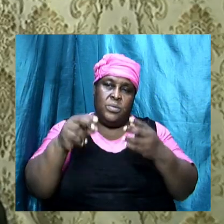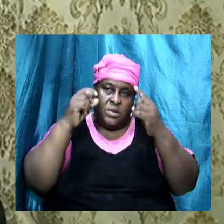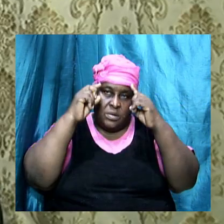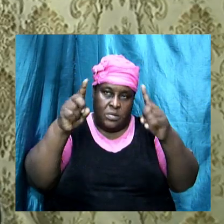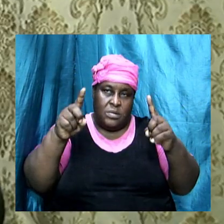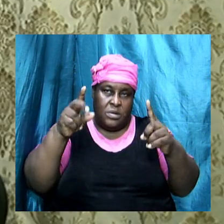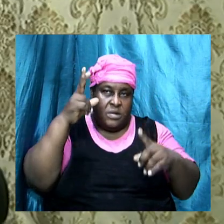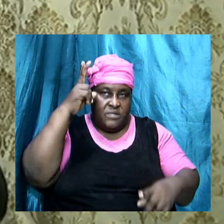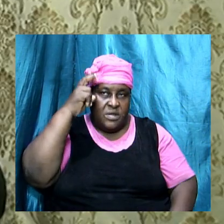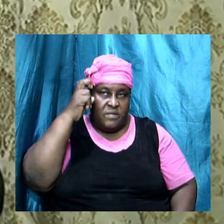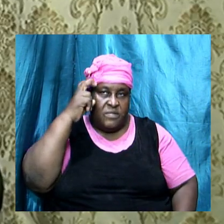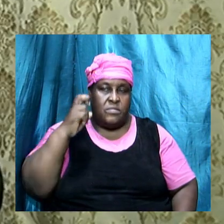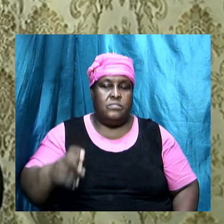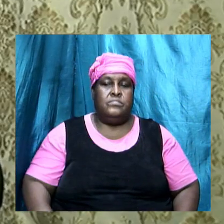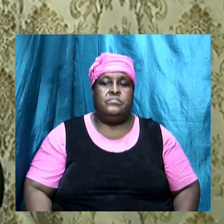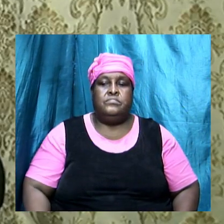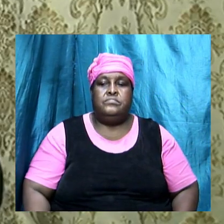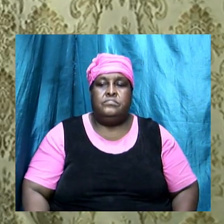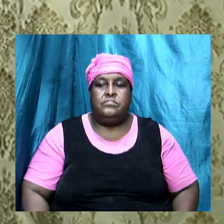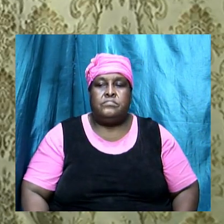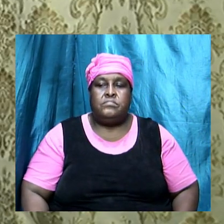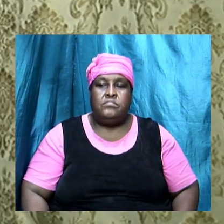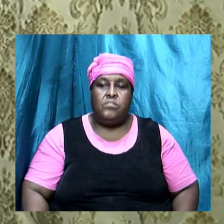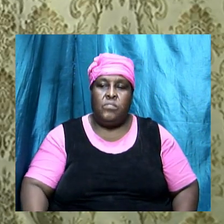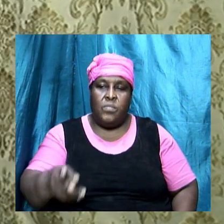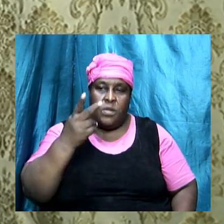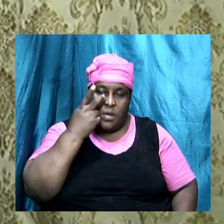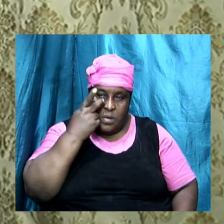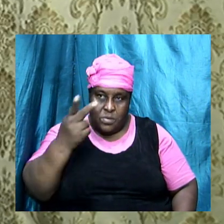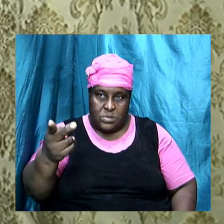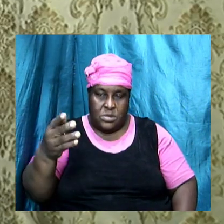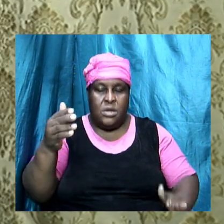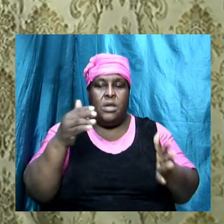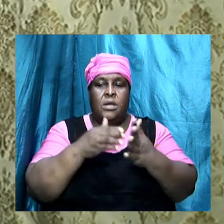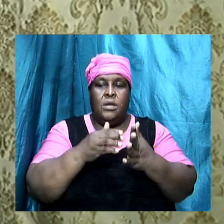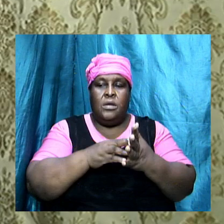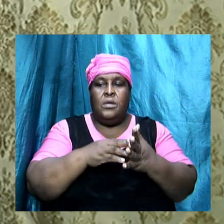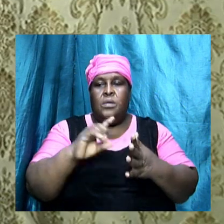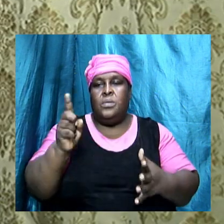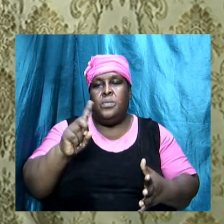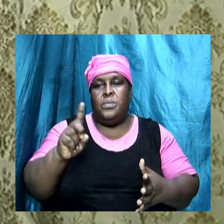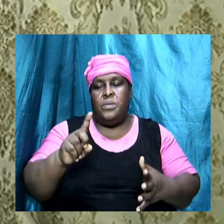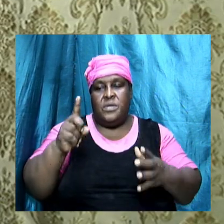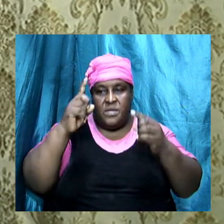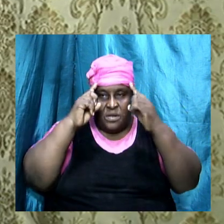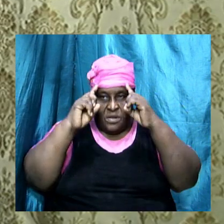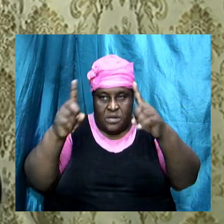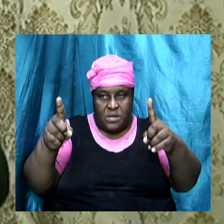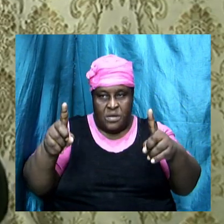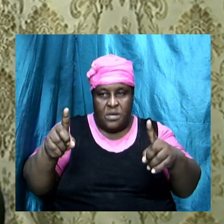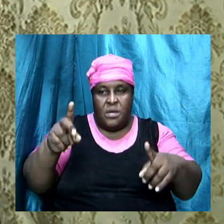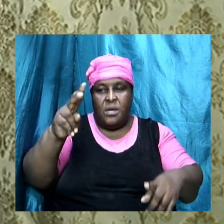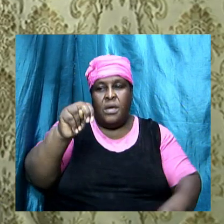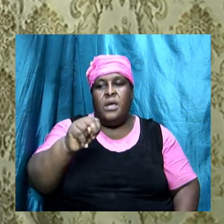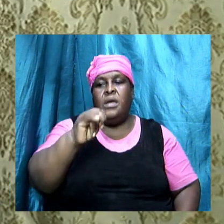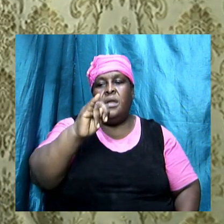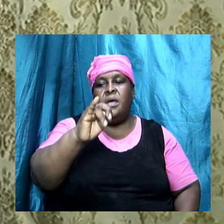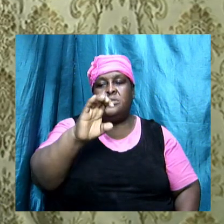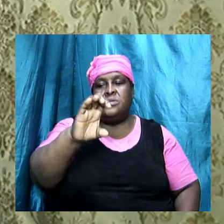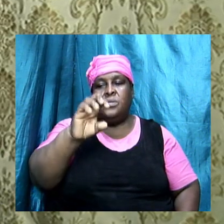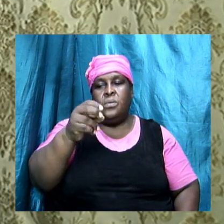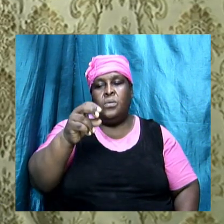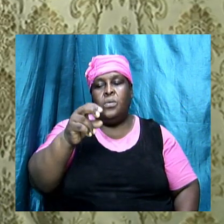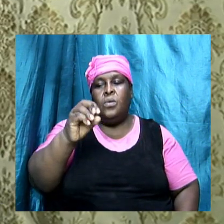scripture, we will see again where the doctrine of the Nicolation was mentioned two times